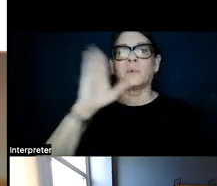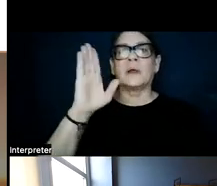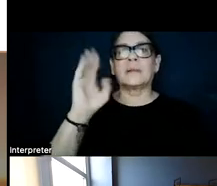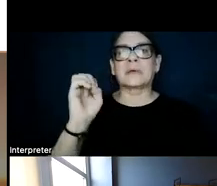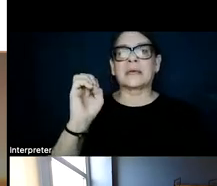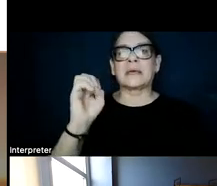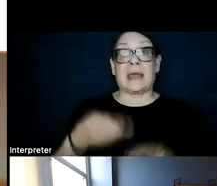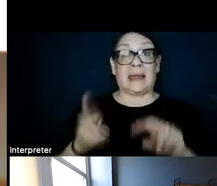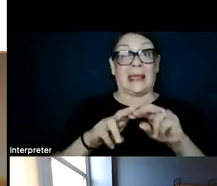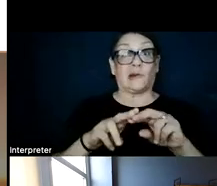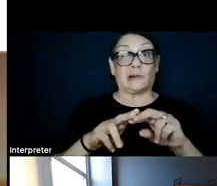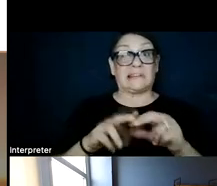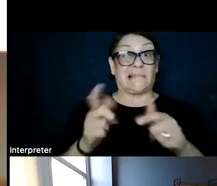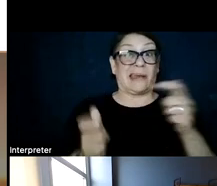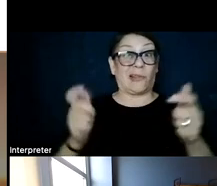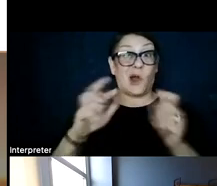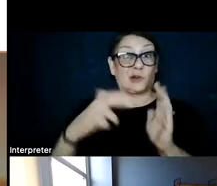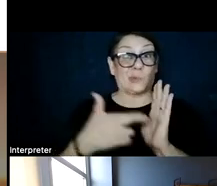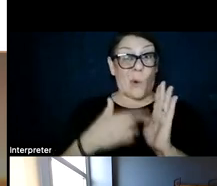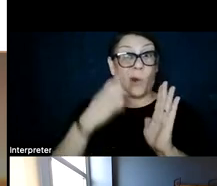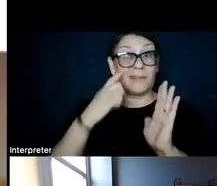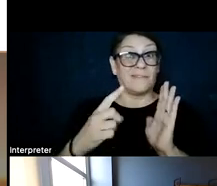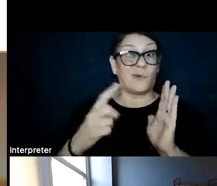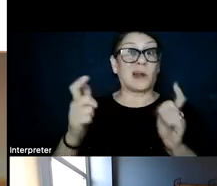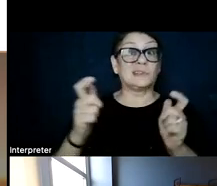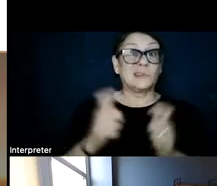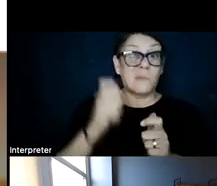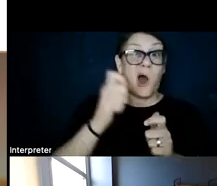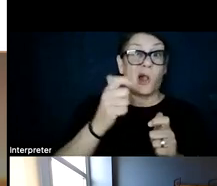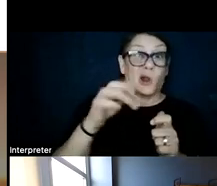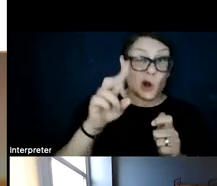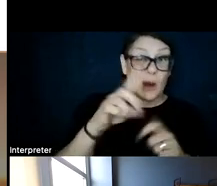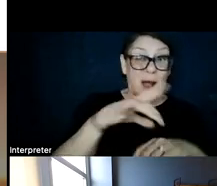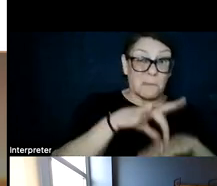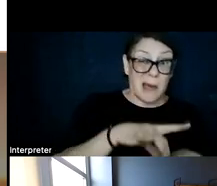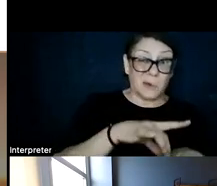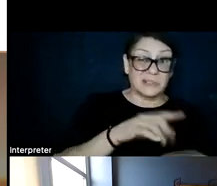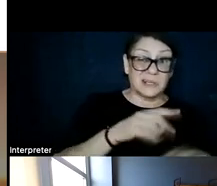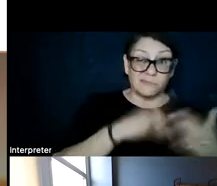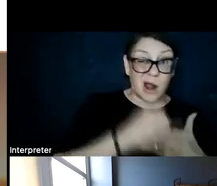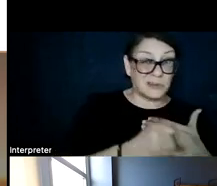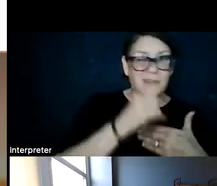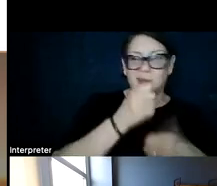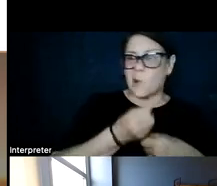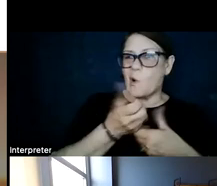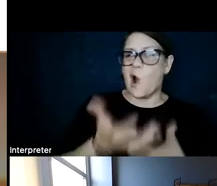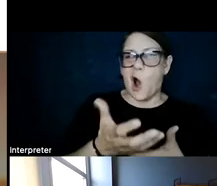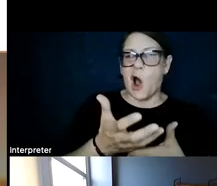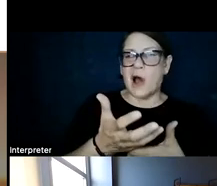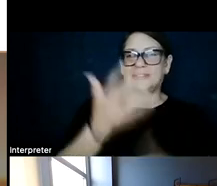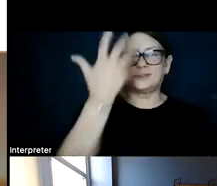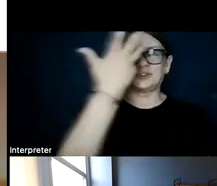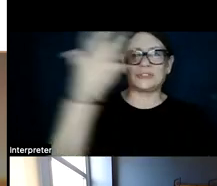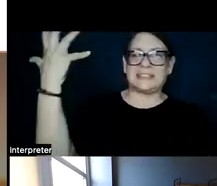an increasingly large role for much smaller ground-mounted projects that don't cause deforestation